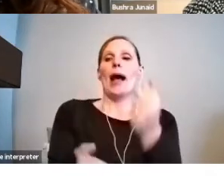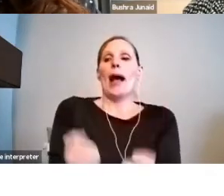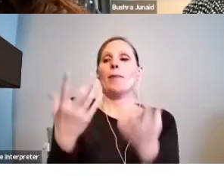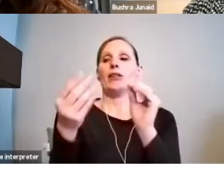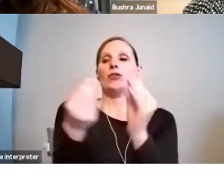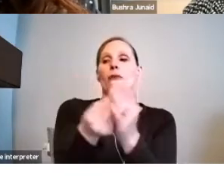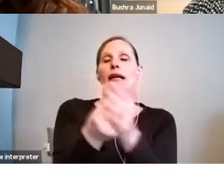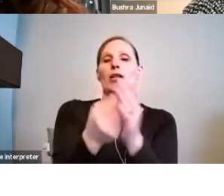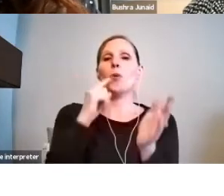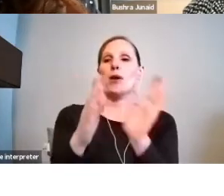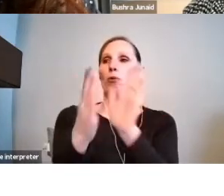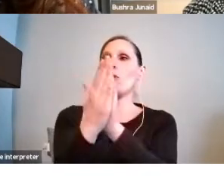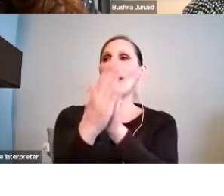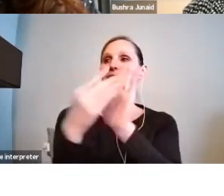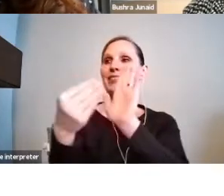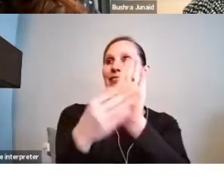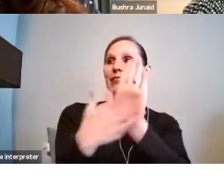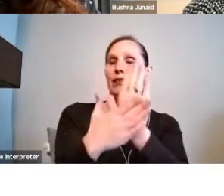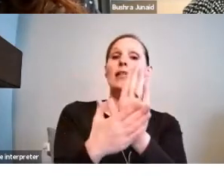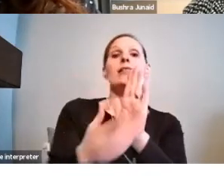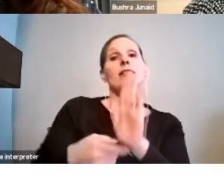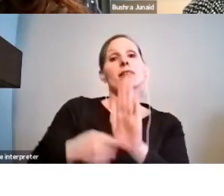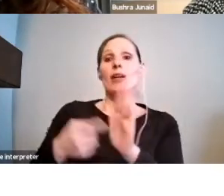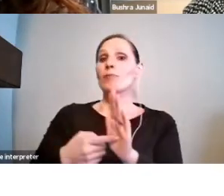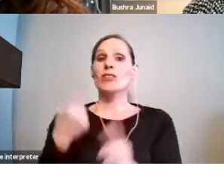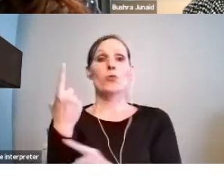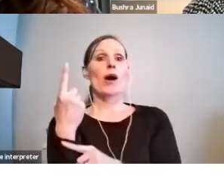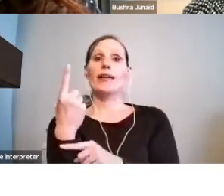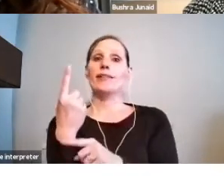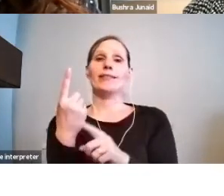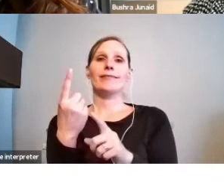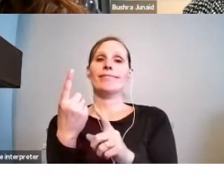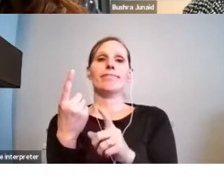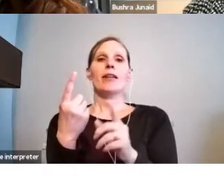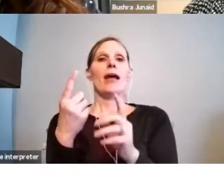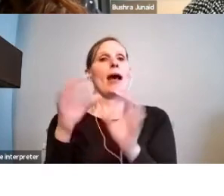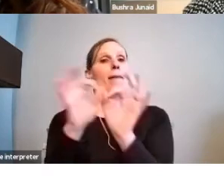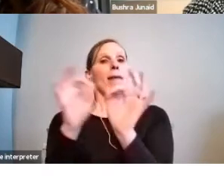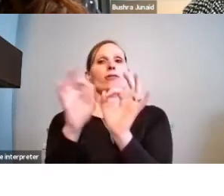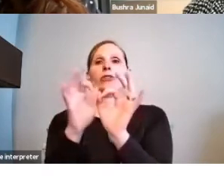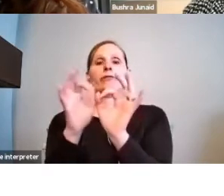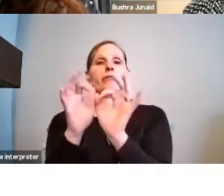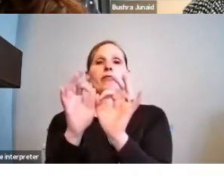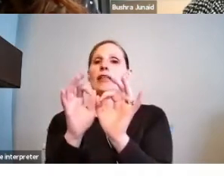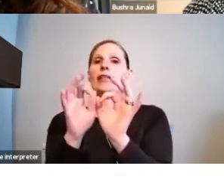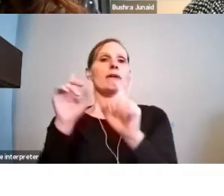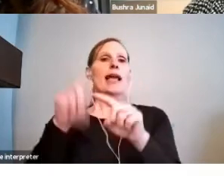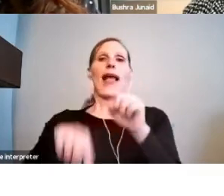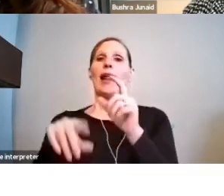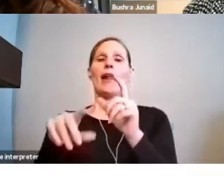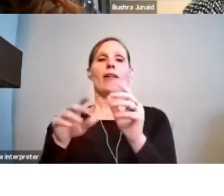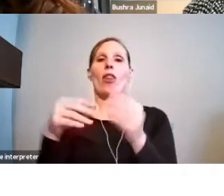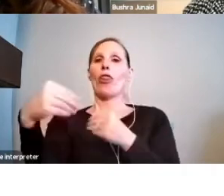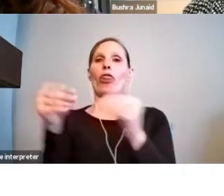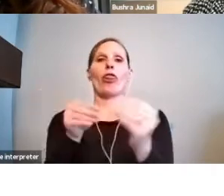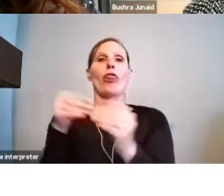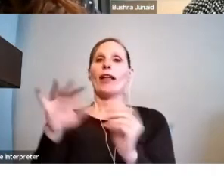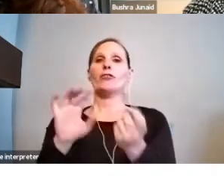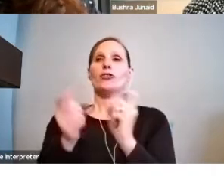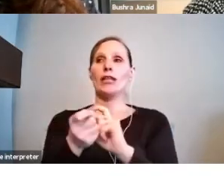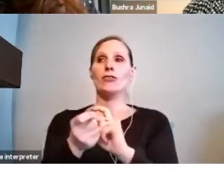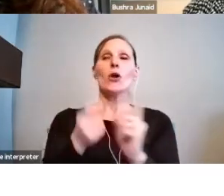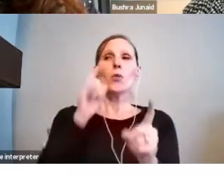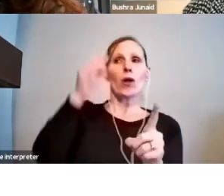In some cases, it's a fixed grant amount, and in that case, your budget also helps assessors to